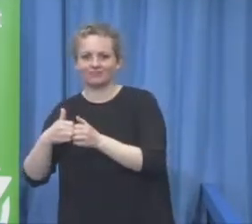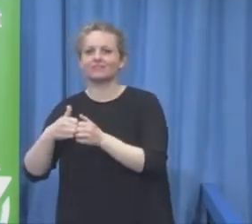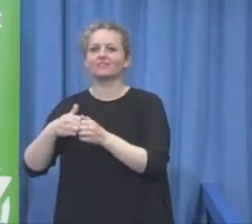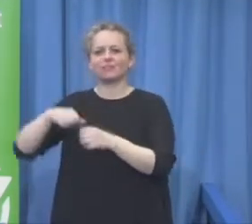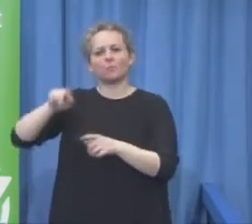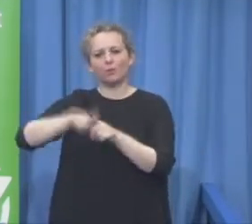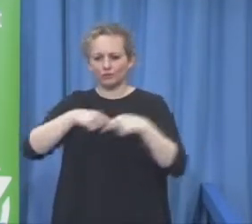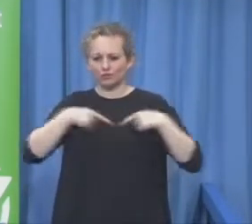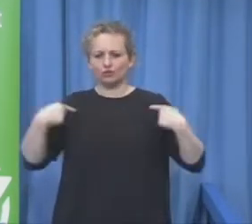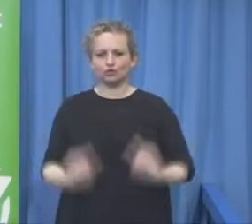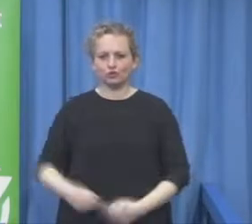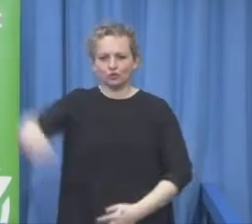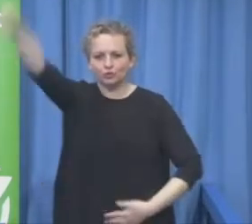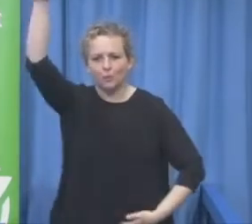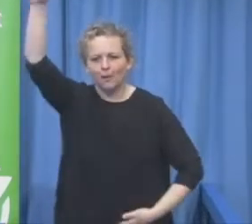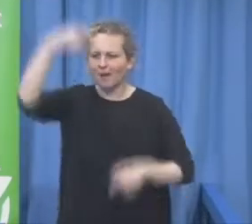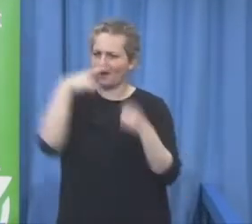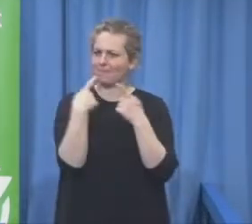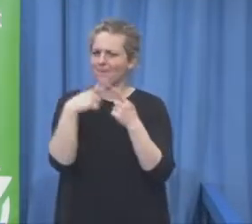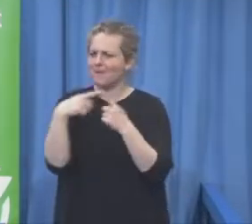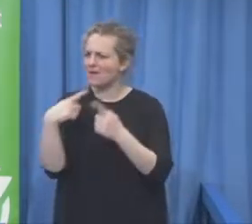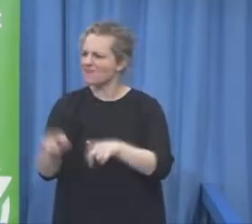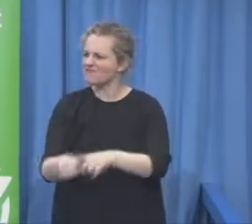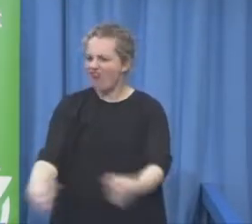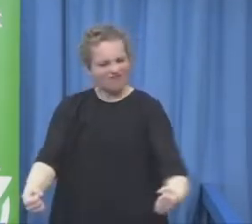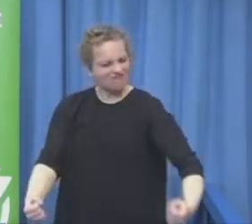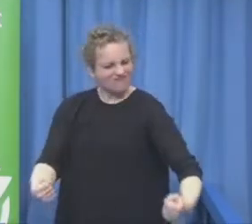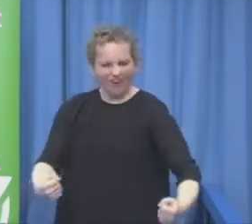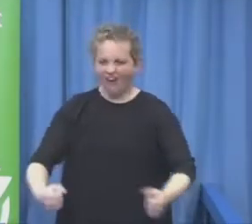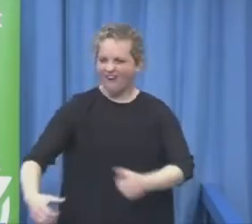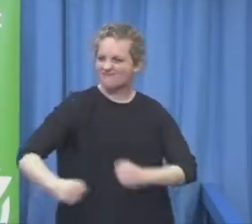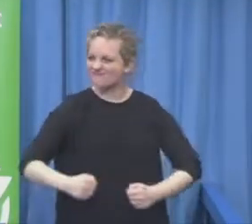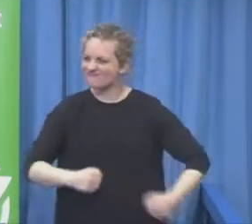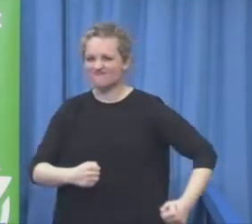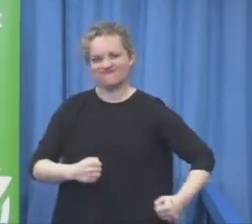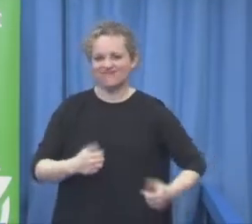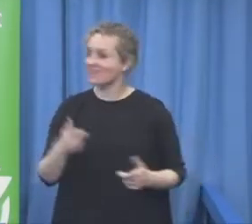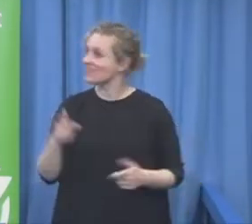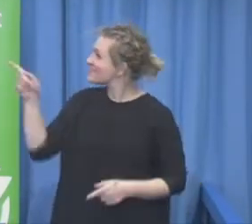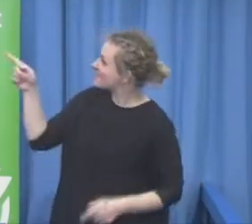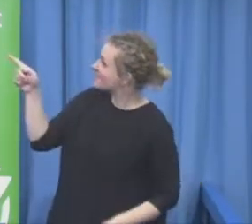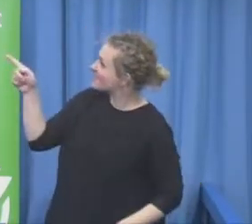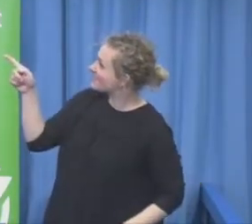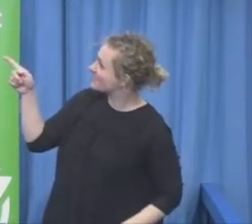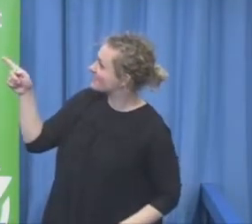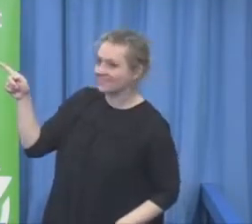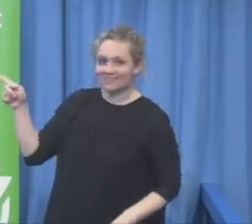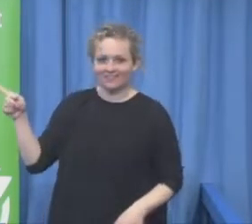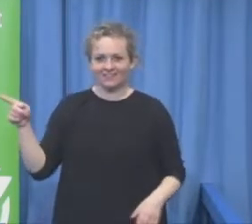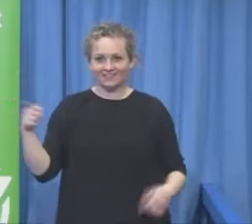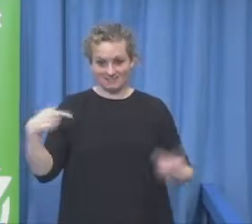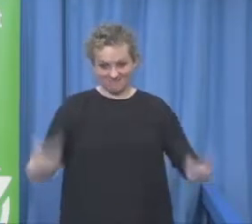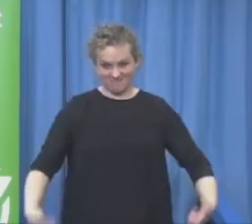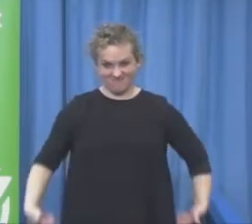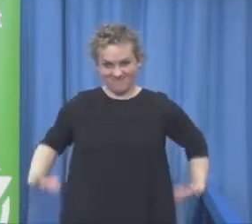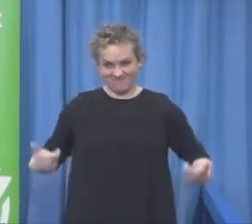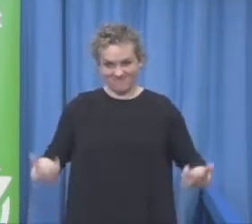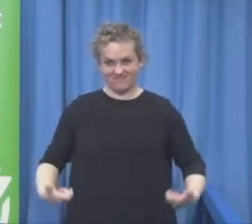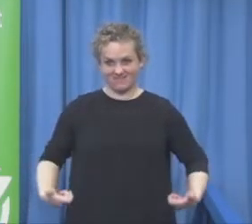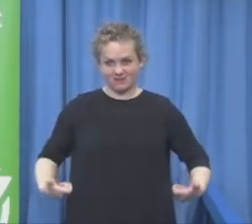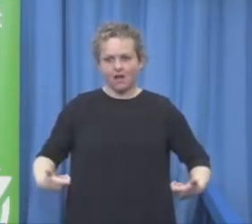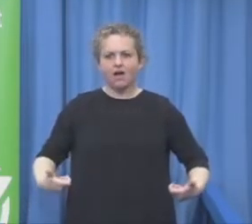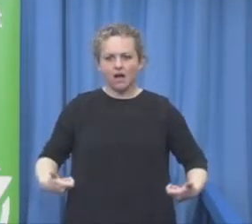Superman as well yeah the the operated by the the cell phone devices automatically by the girlfriend